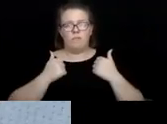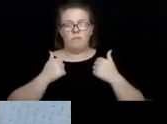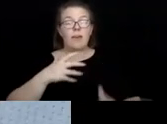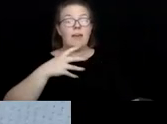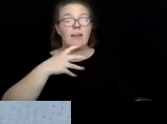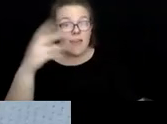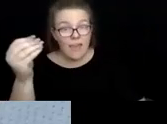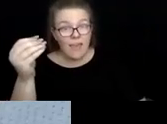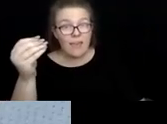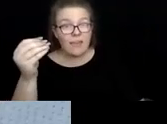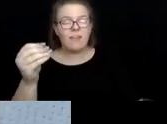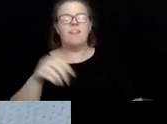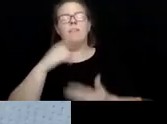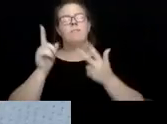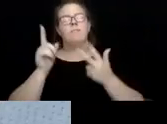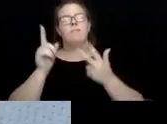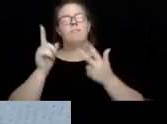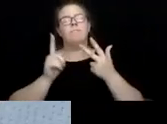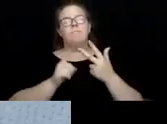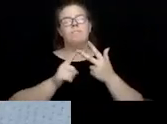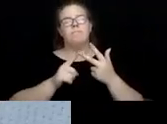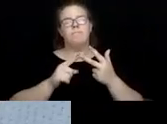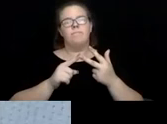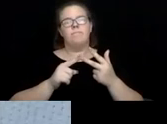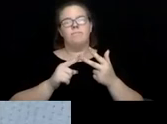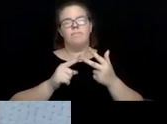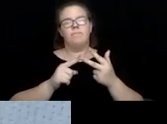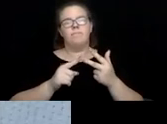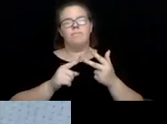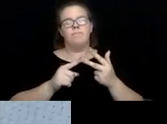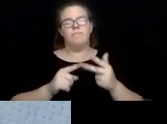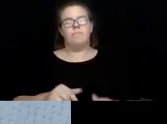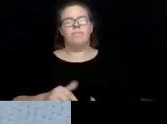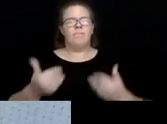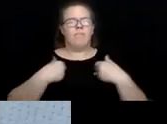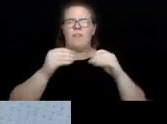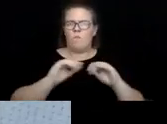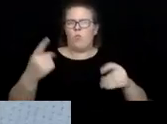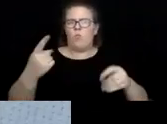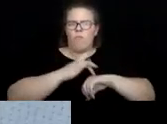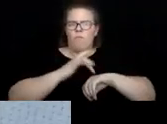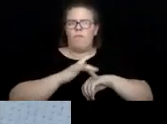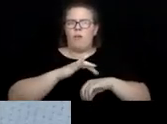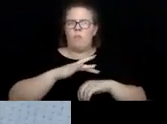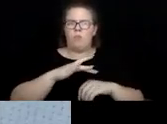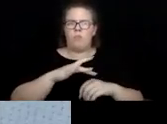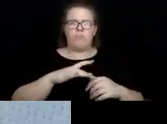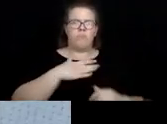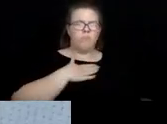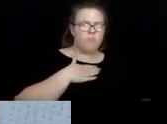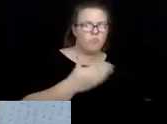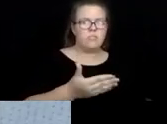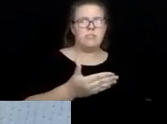have no one available or willing